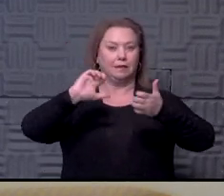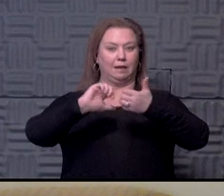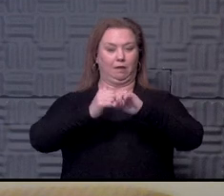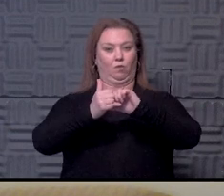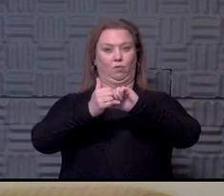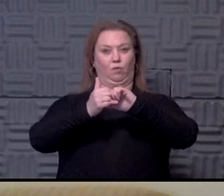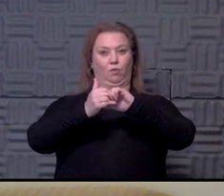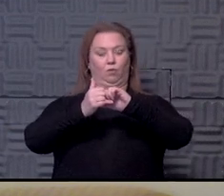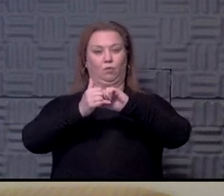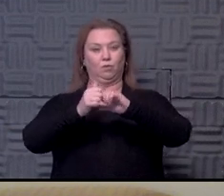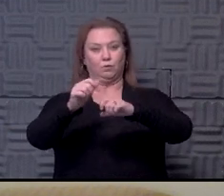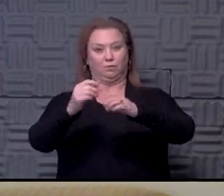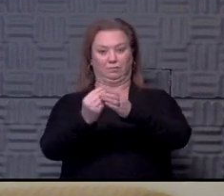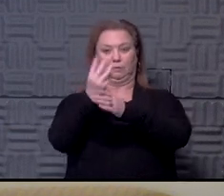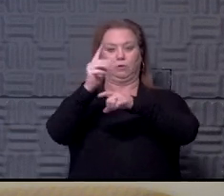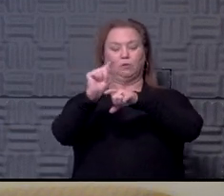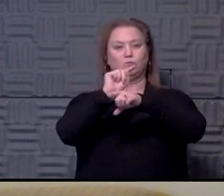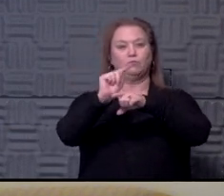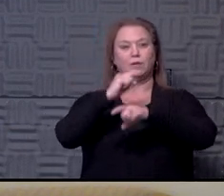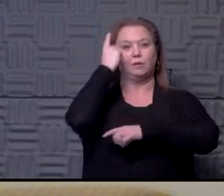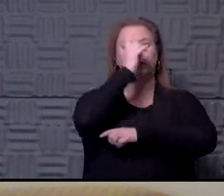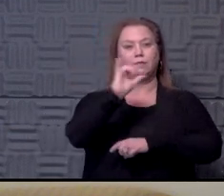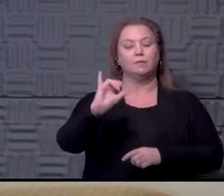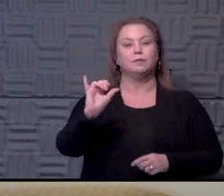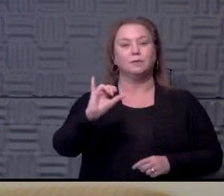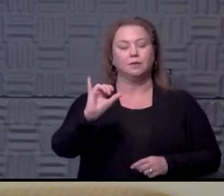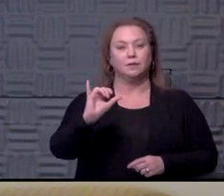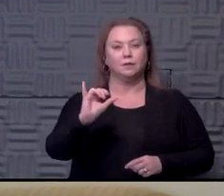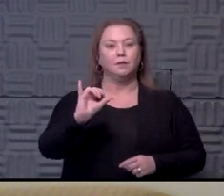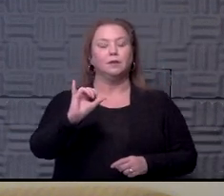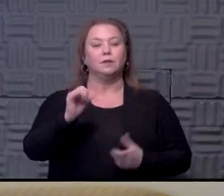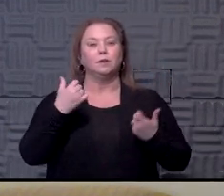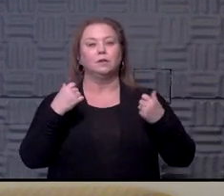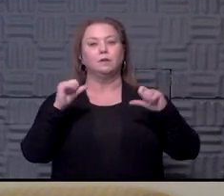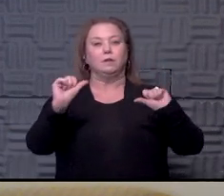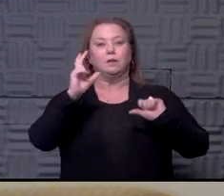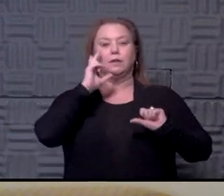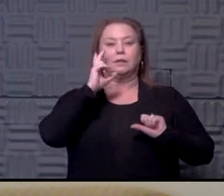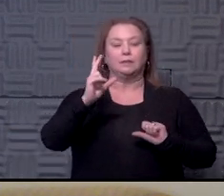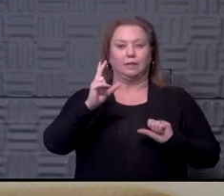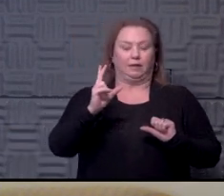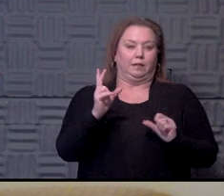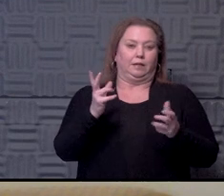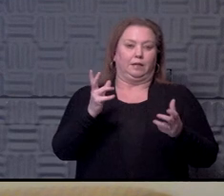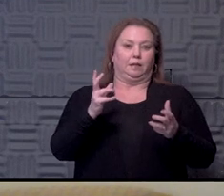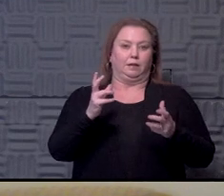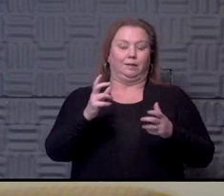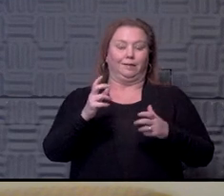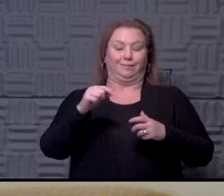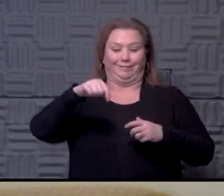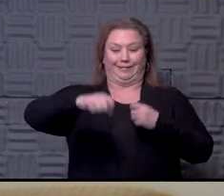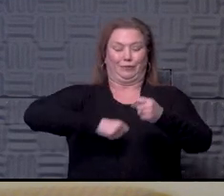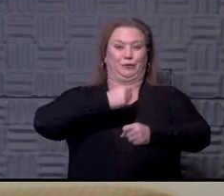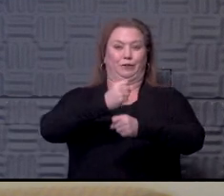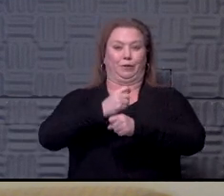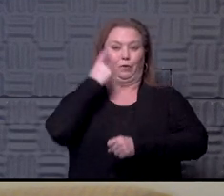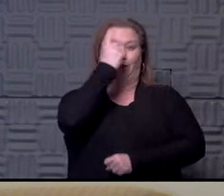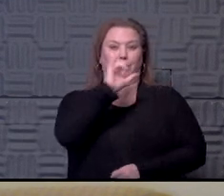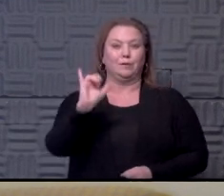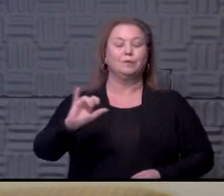spring training is going to look like. We're trying to see even how the season is going to look. So